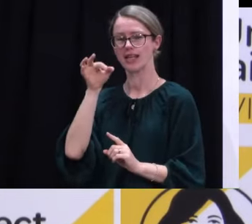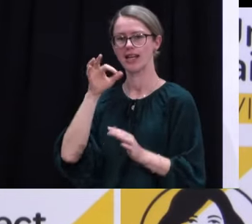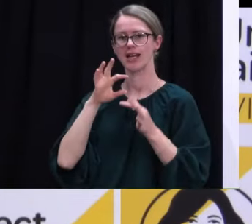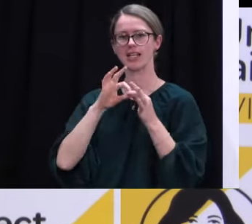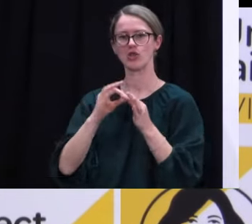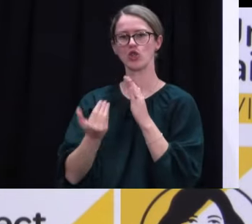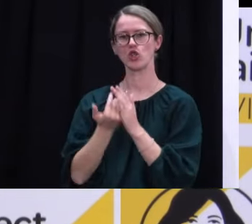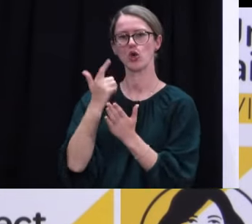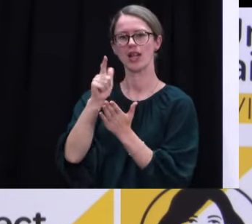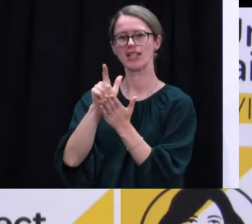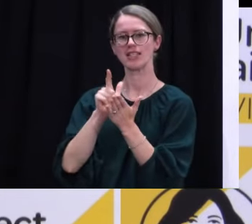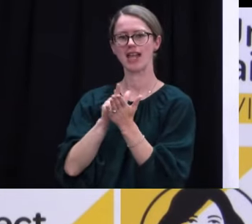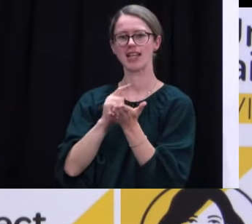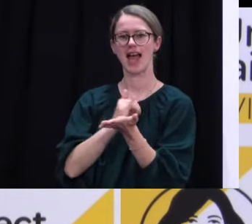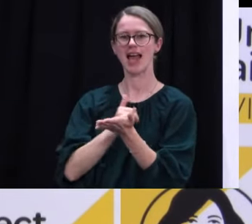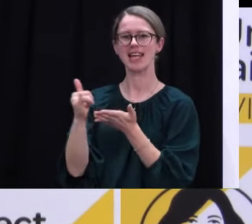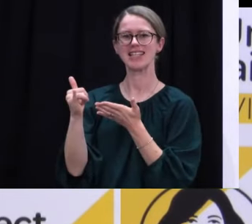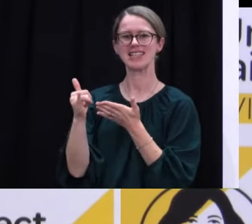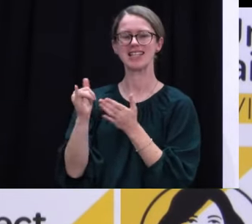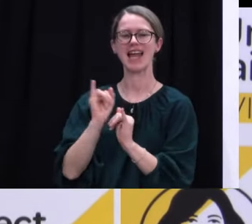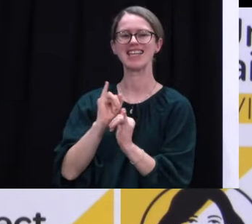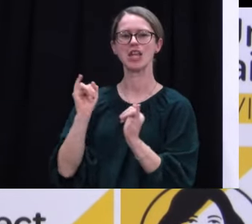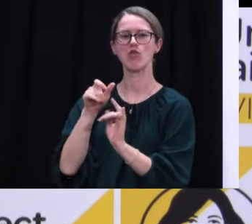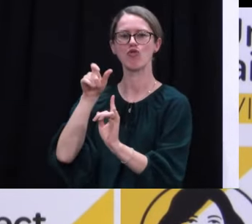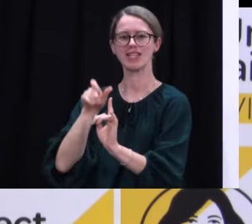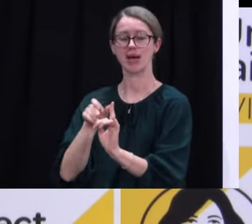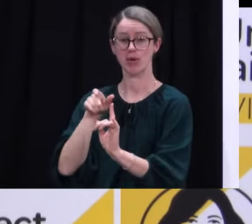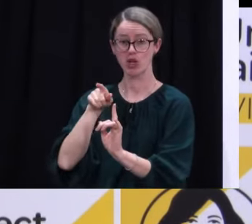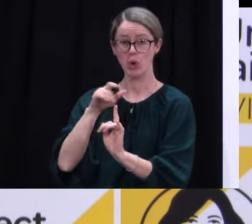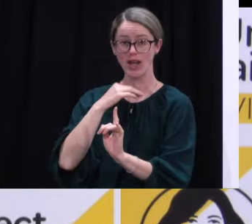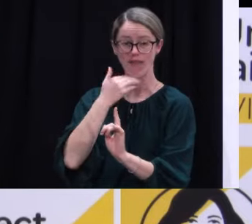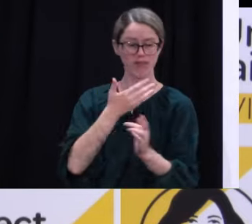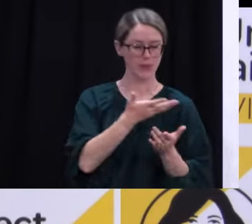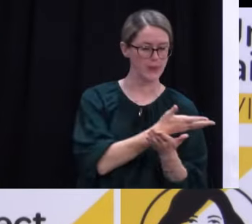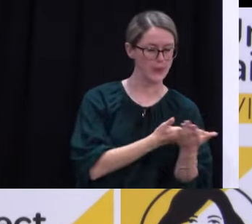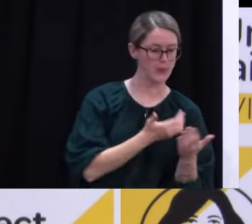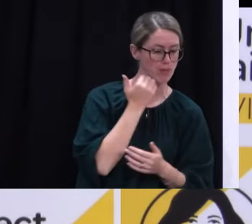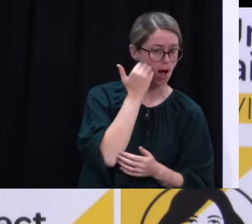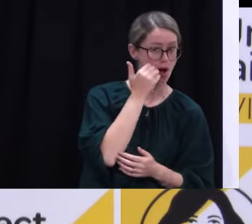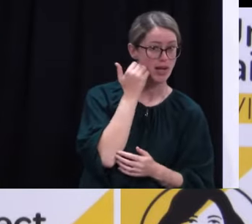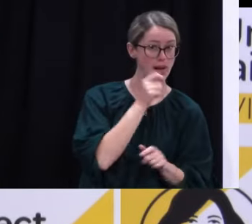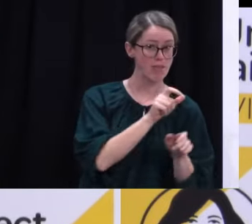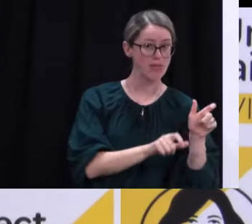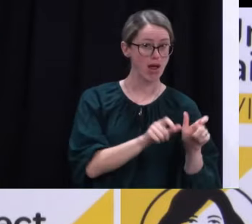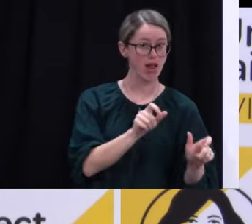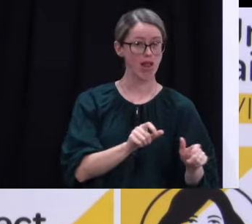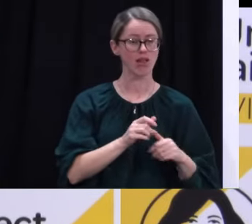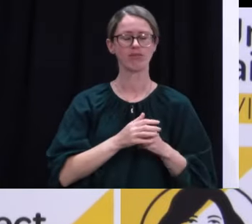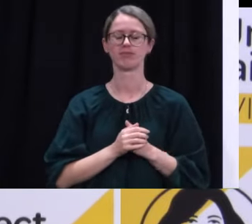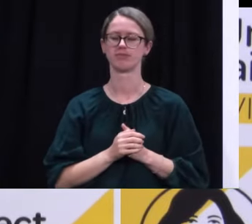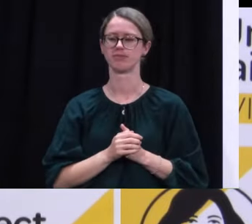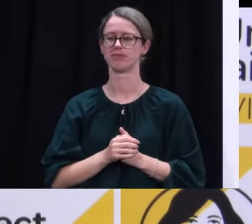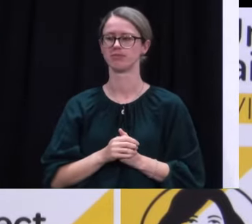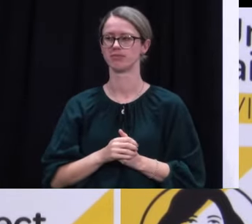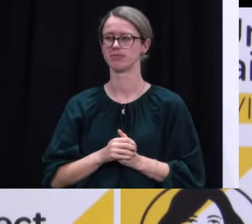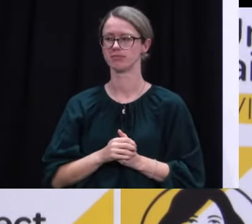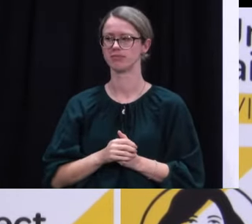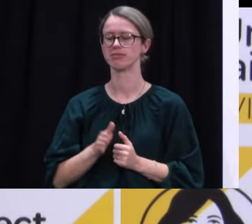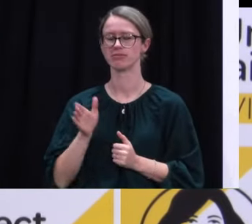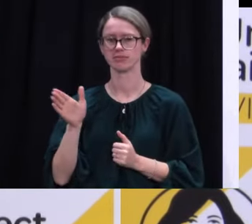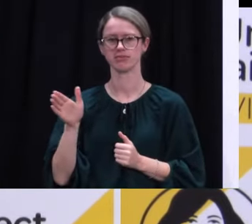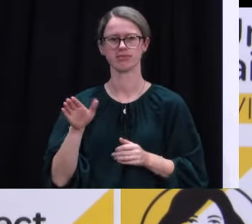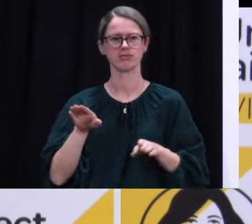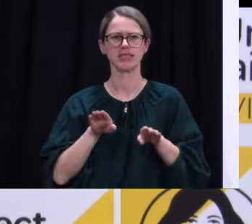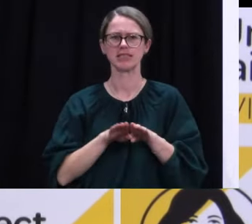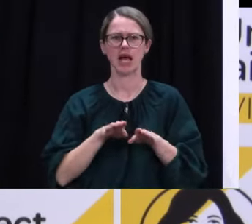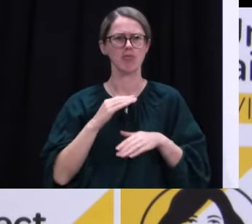you've had adequate input and consultation with Māori? Yes, well, we have had the same process